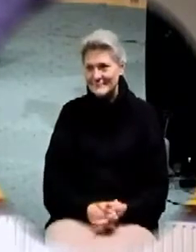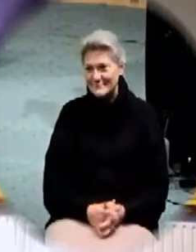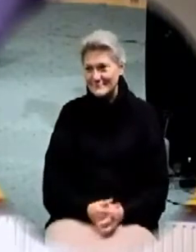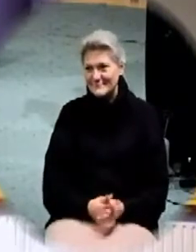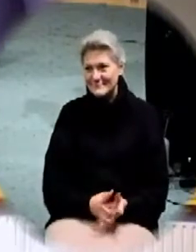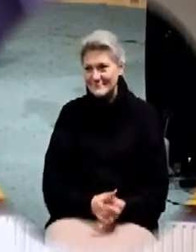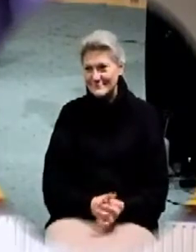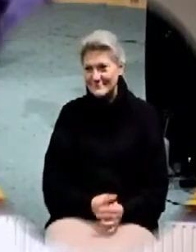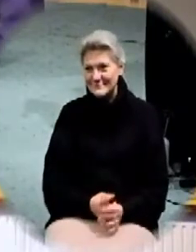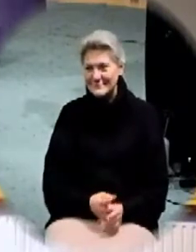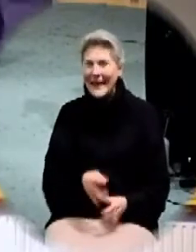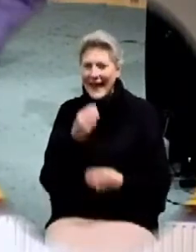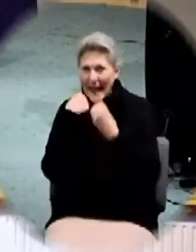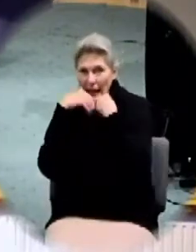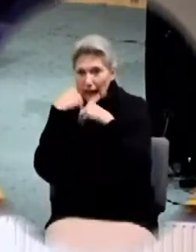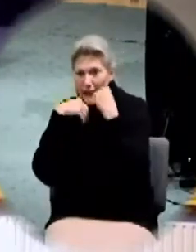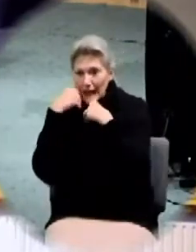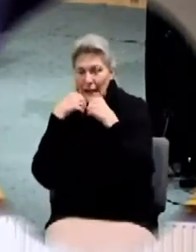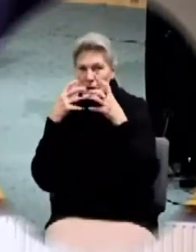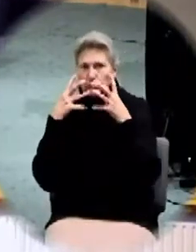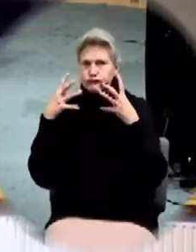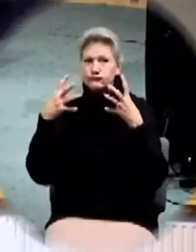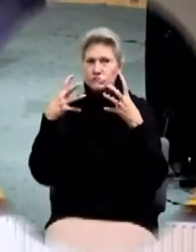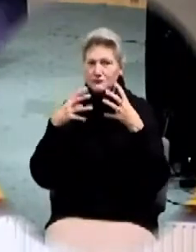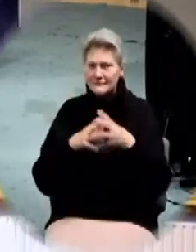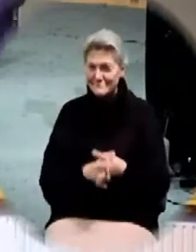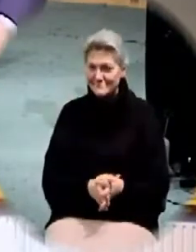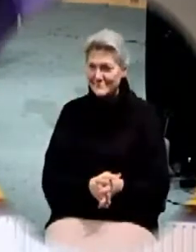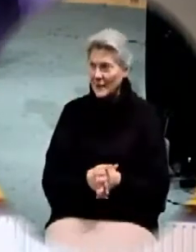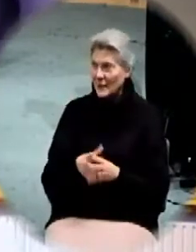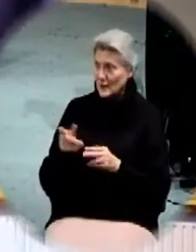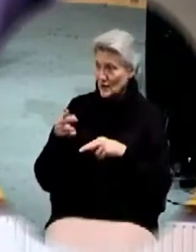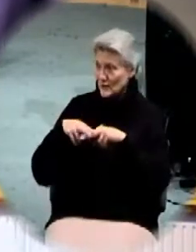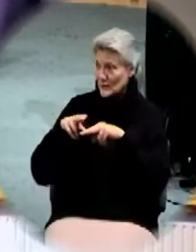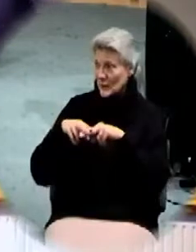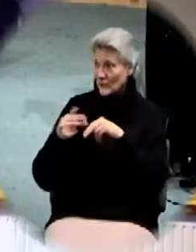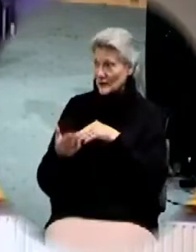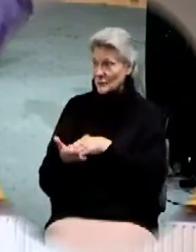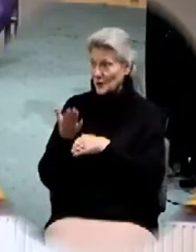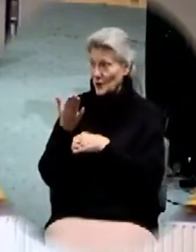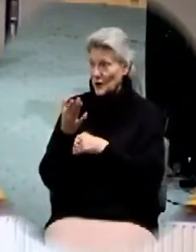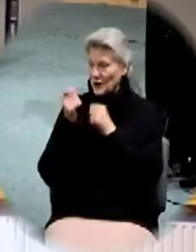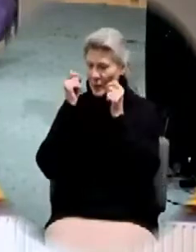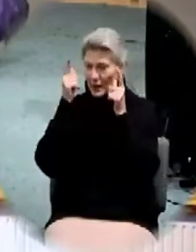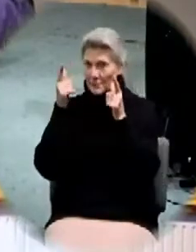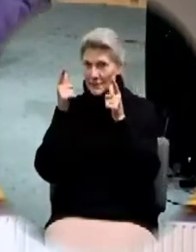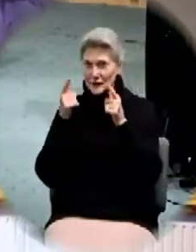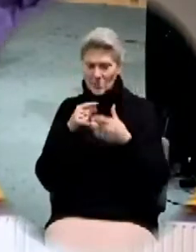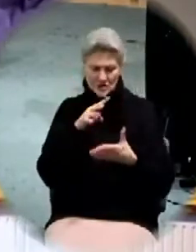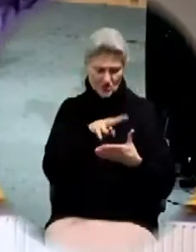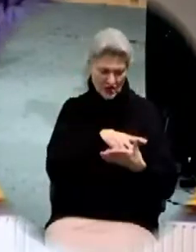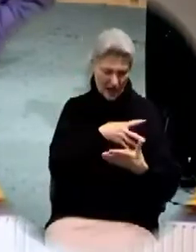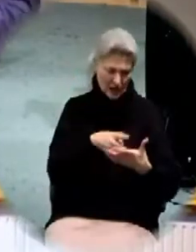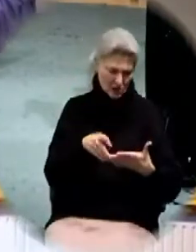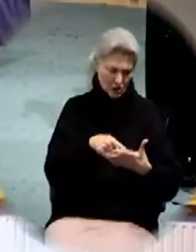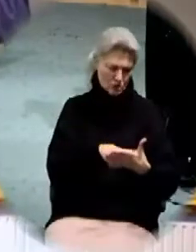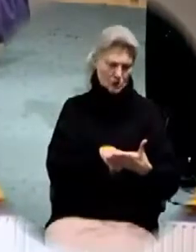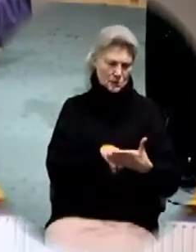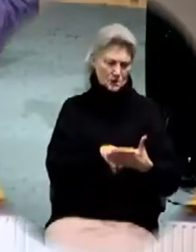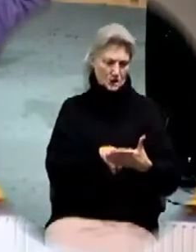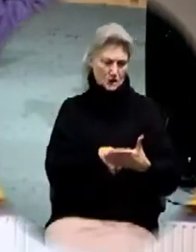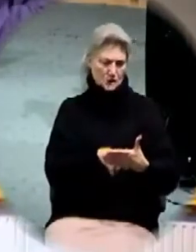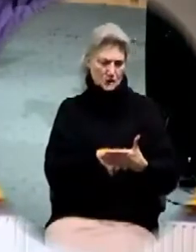Do you sit down, Brother Jenamy, Jenaman, and you know, this morning you got up and you got out your calendar and you looked at the calendar